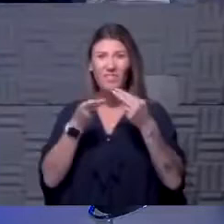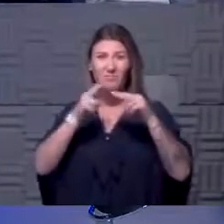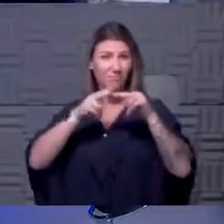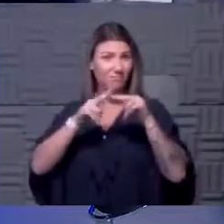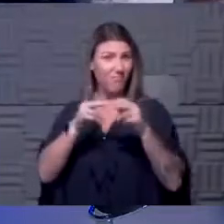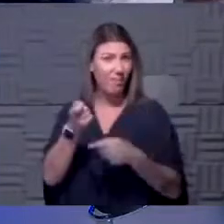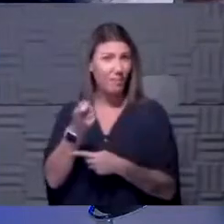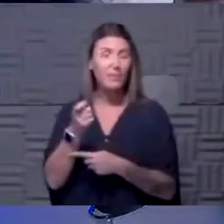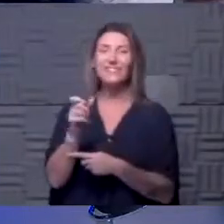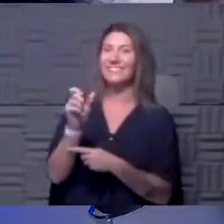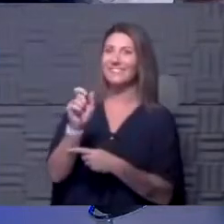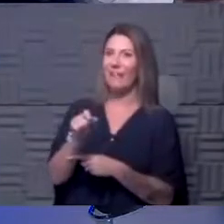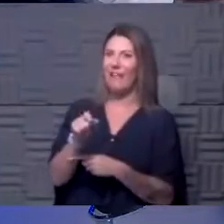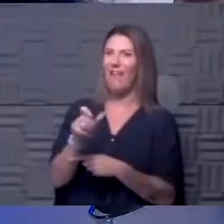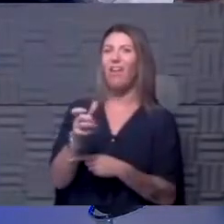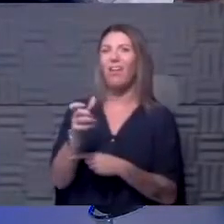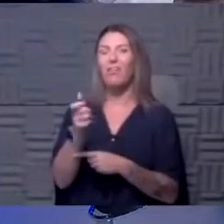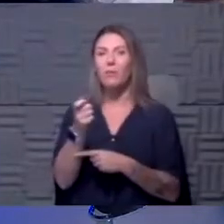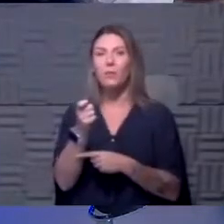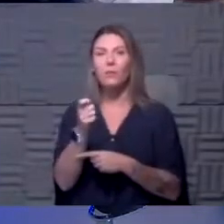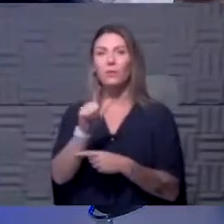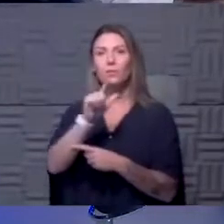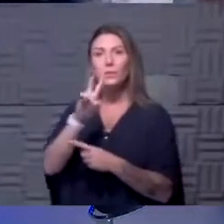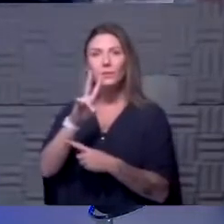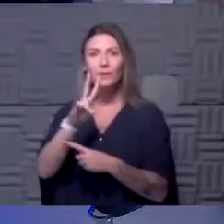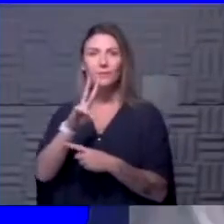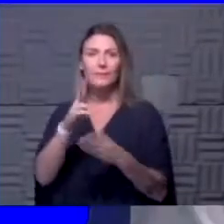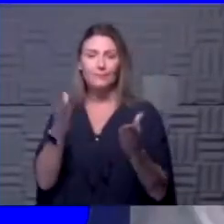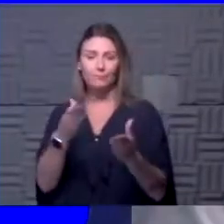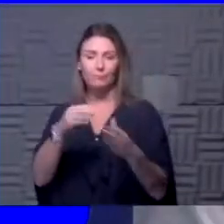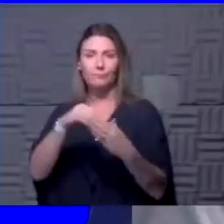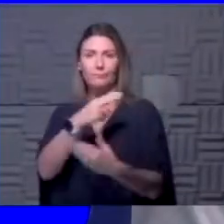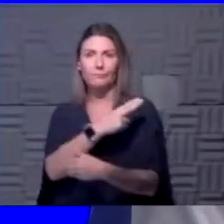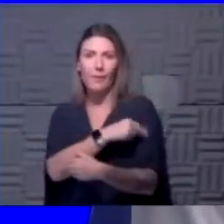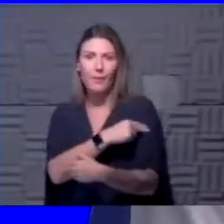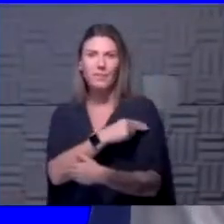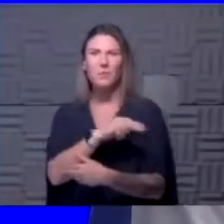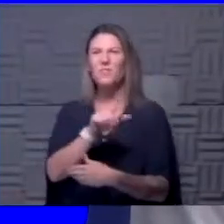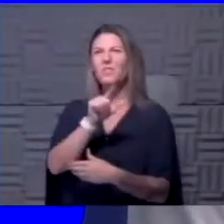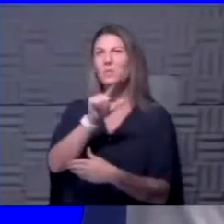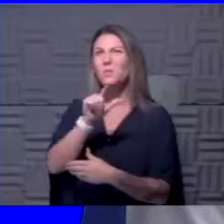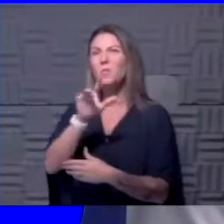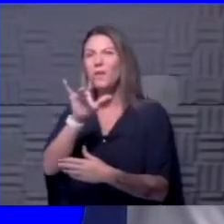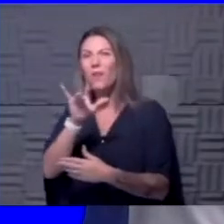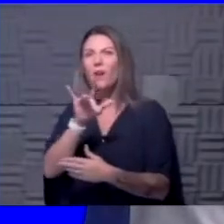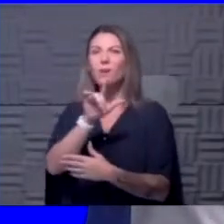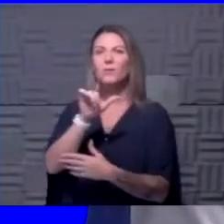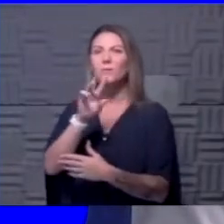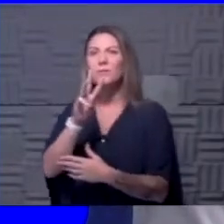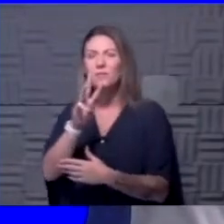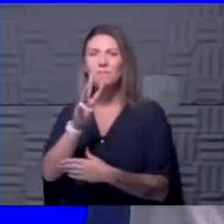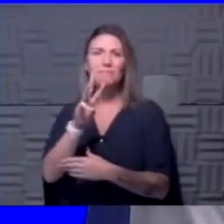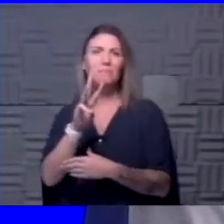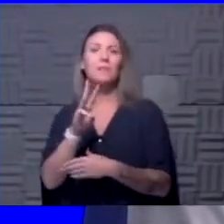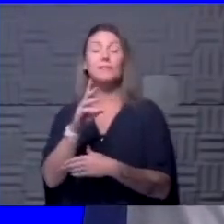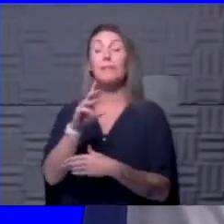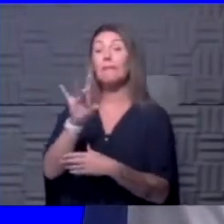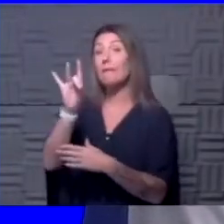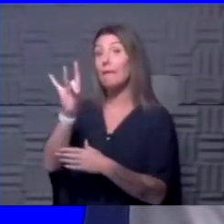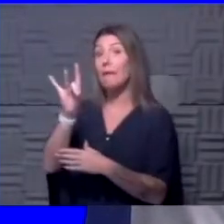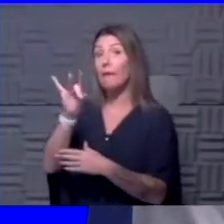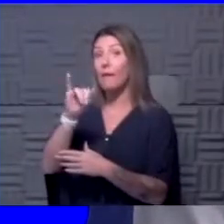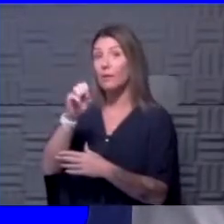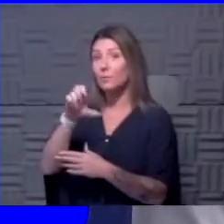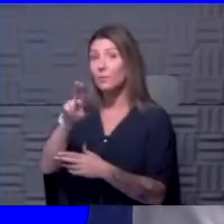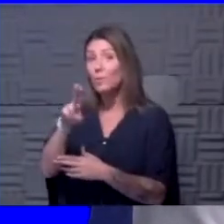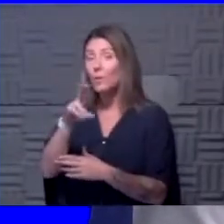Just a touch. 27 in the hospital. So we've had 25, 26 the last couple of days. Eight in the ICU and five of those on